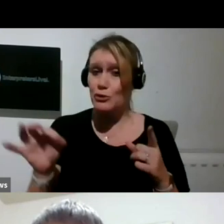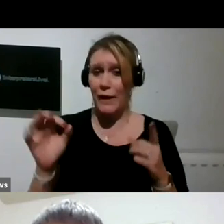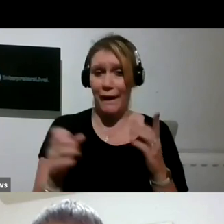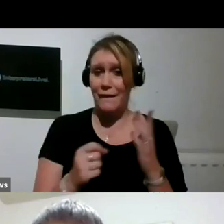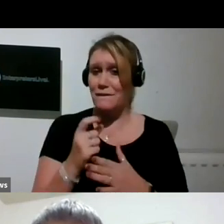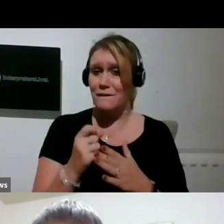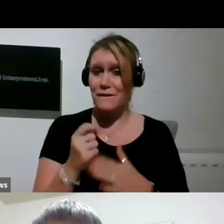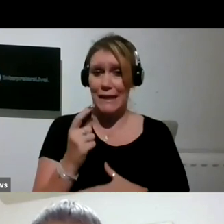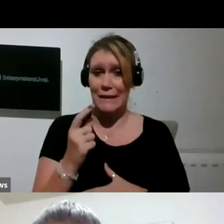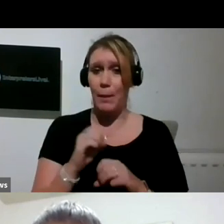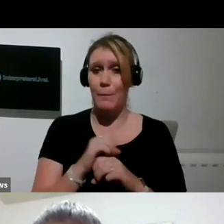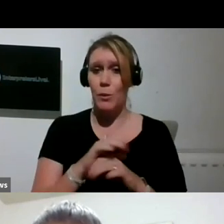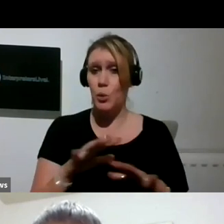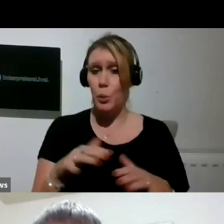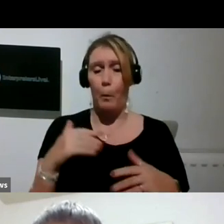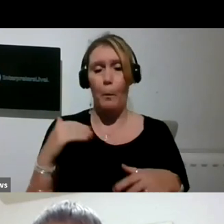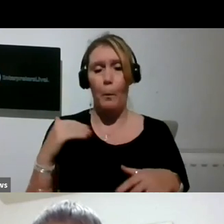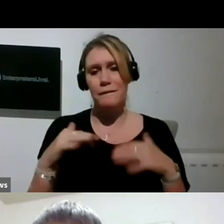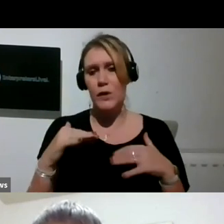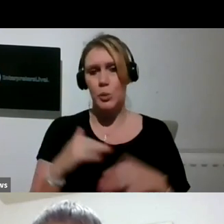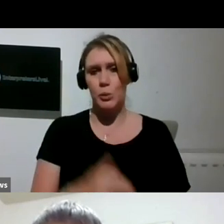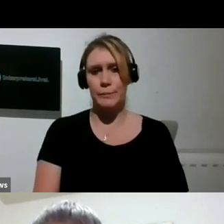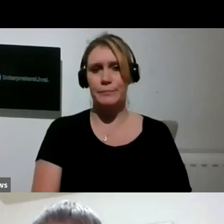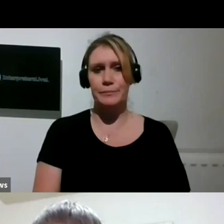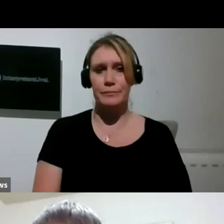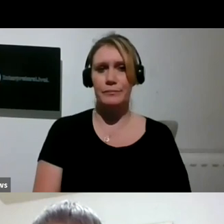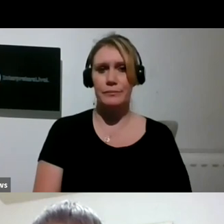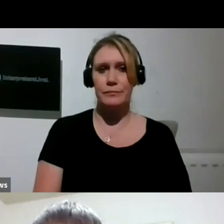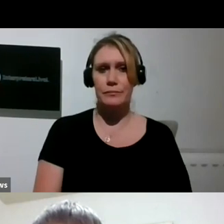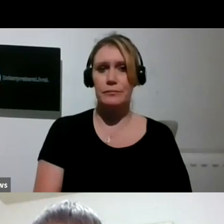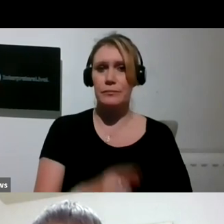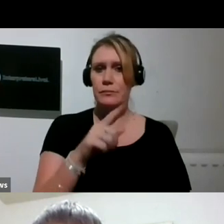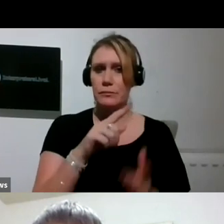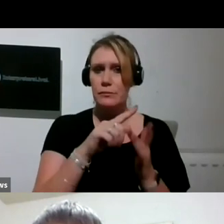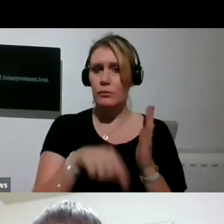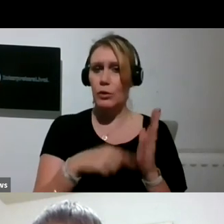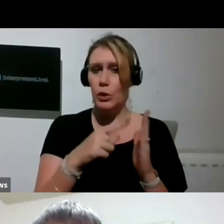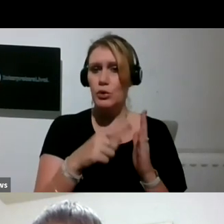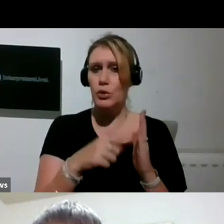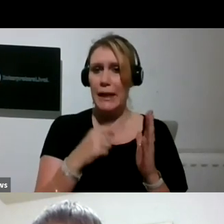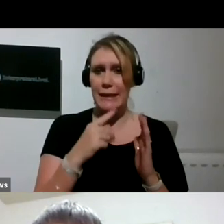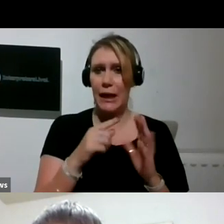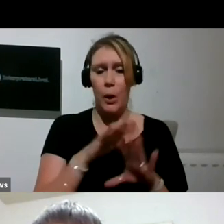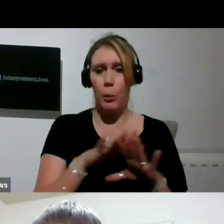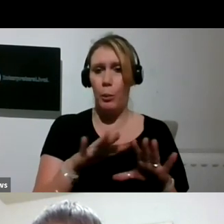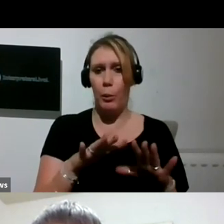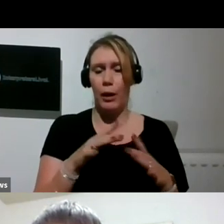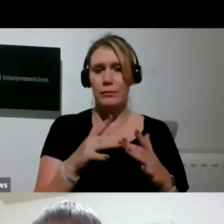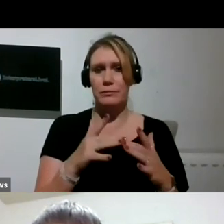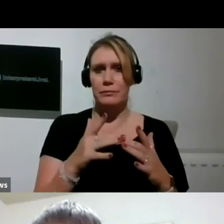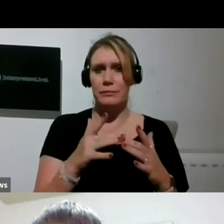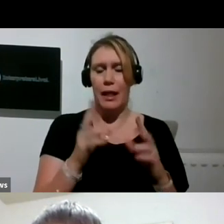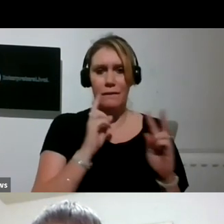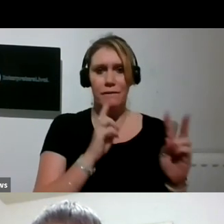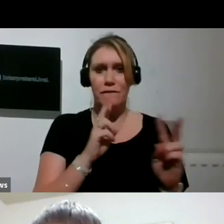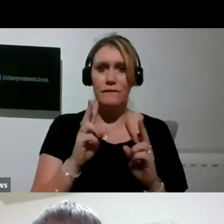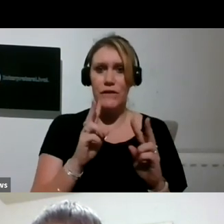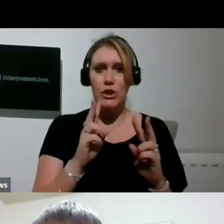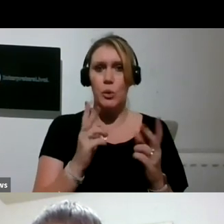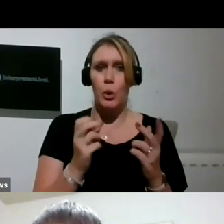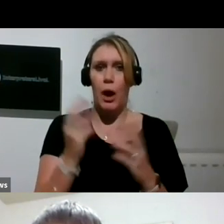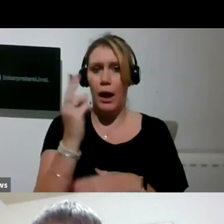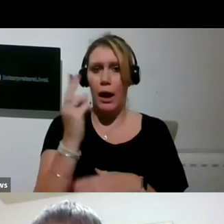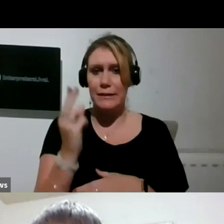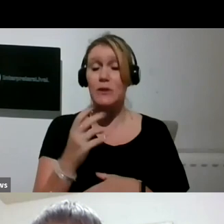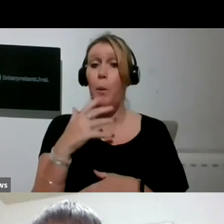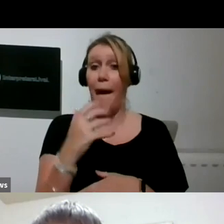you produce as well. Wonderful. Yes. I mean, I won't take any time away from the visual artists, but we've got some wonderful poetry events coming up. So